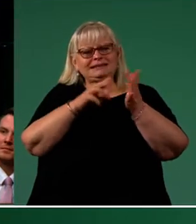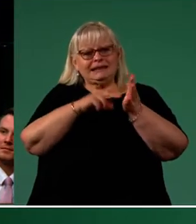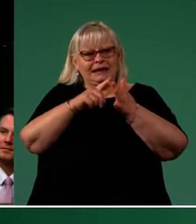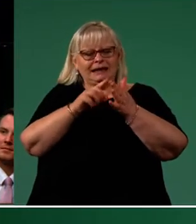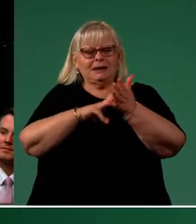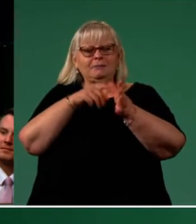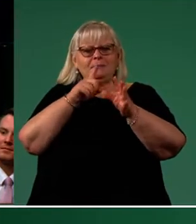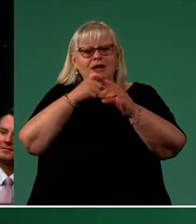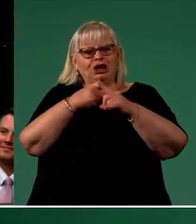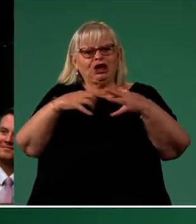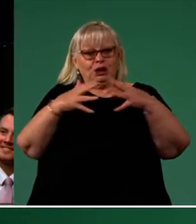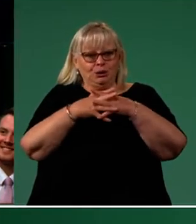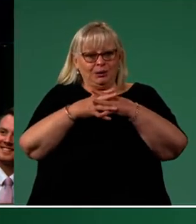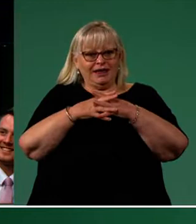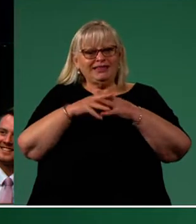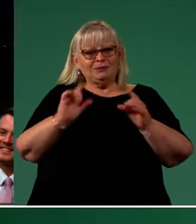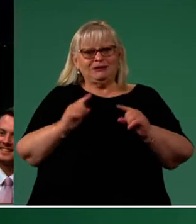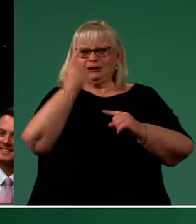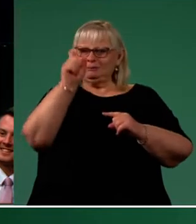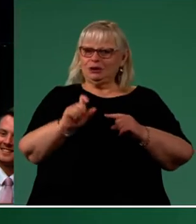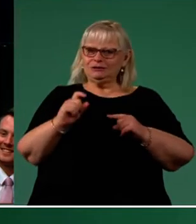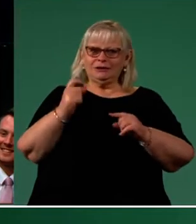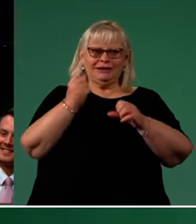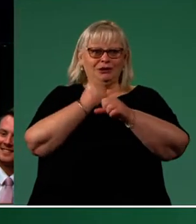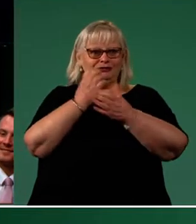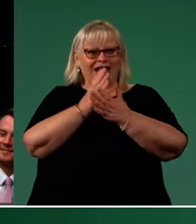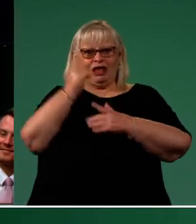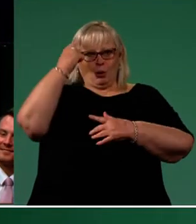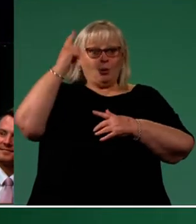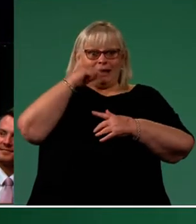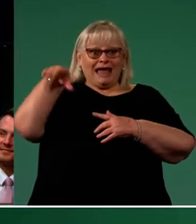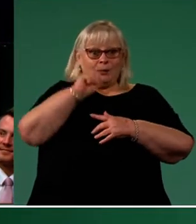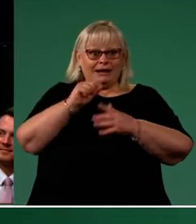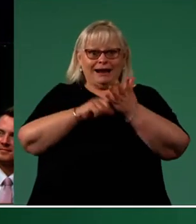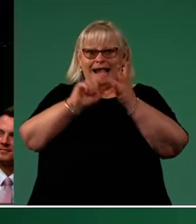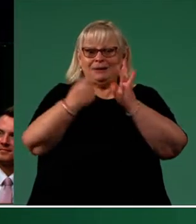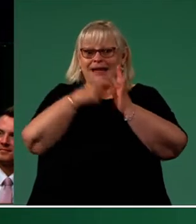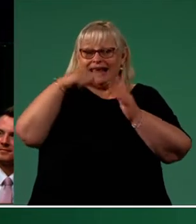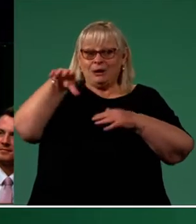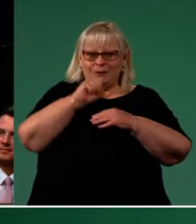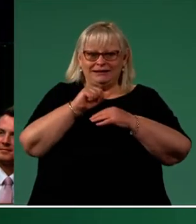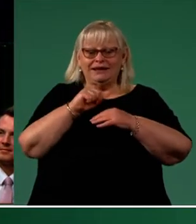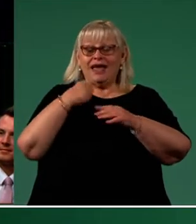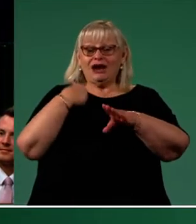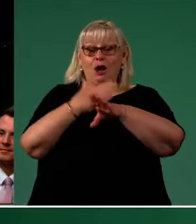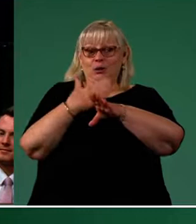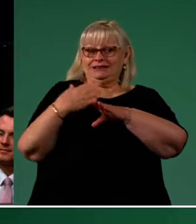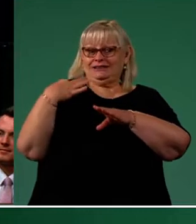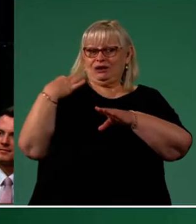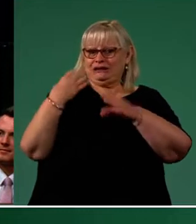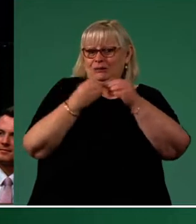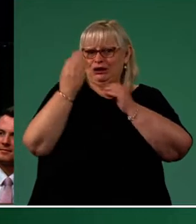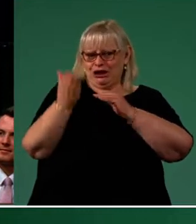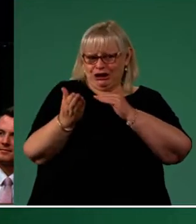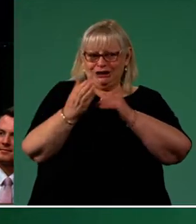believe it could win Bennelong. Her campaign was the very first federal campaign I volunteered for alongside the member Farid